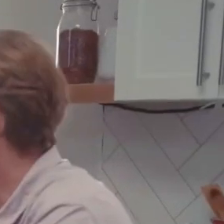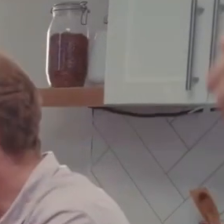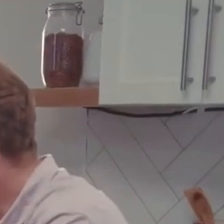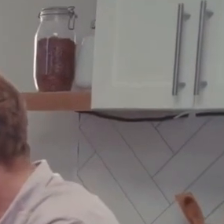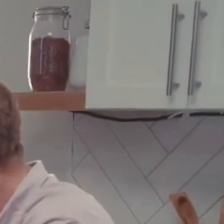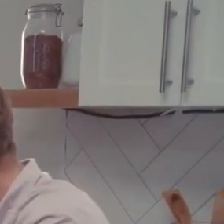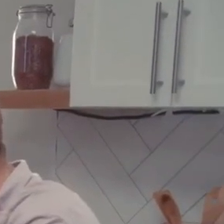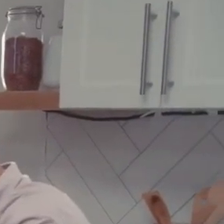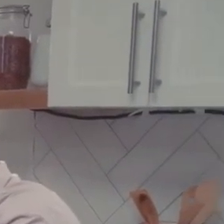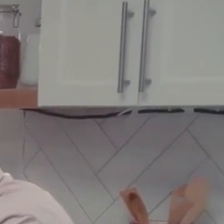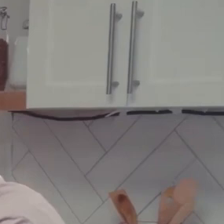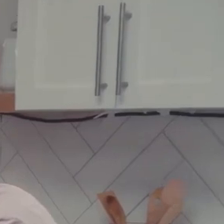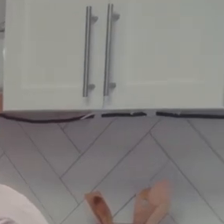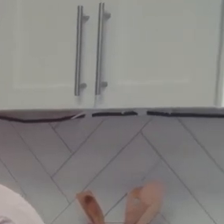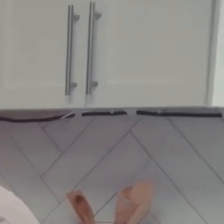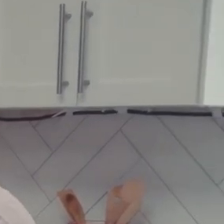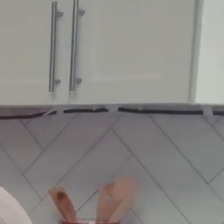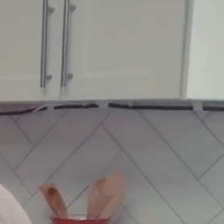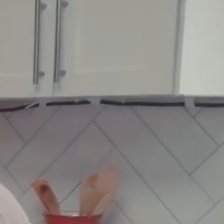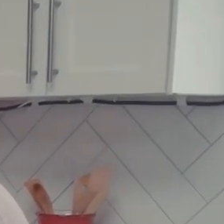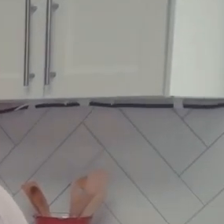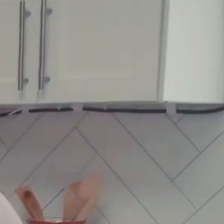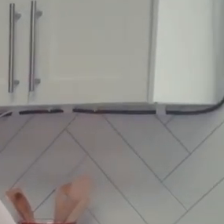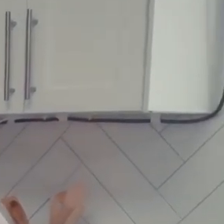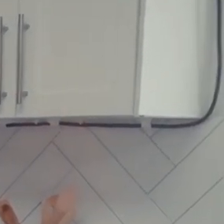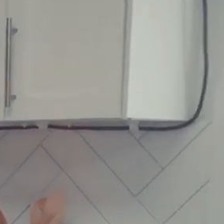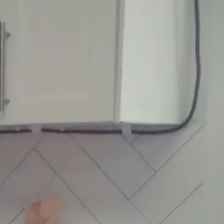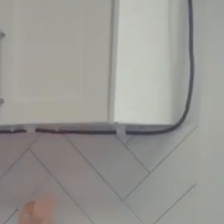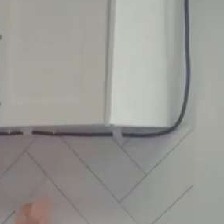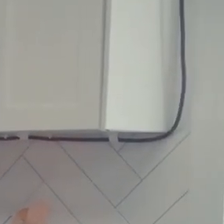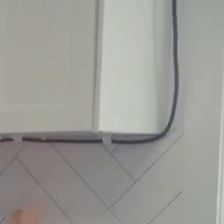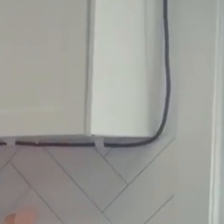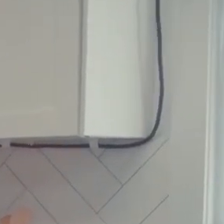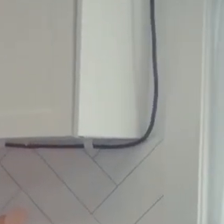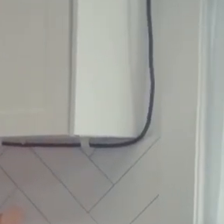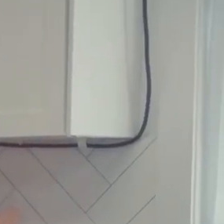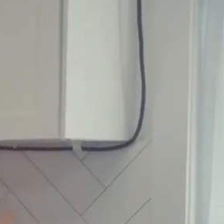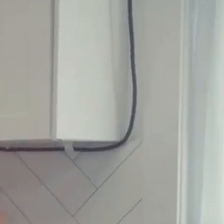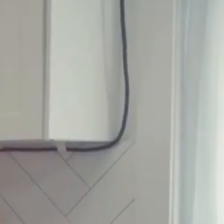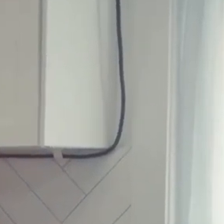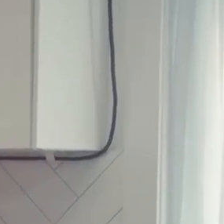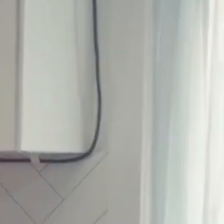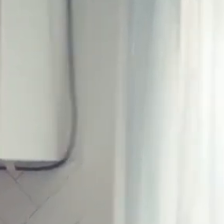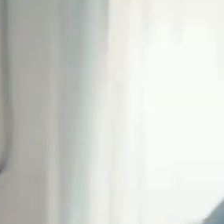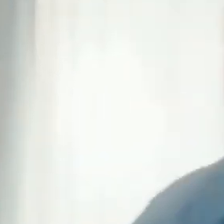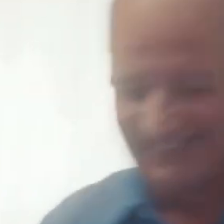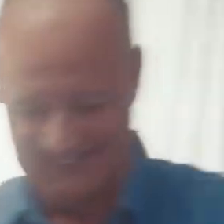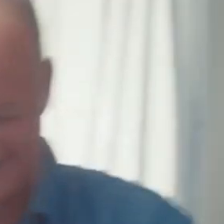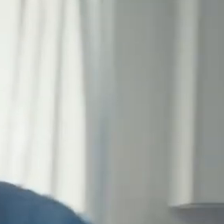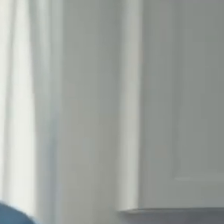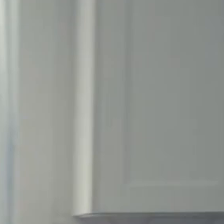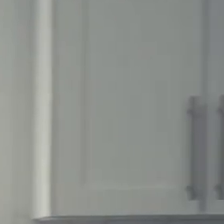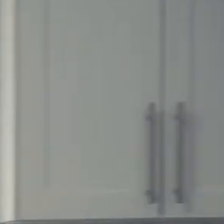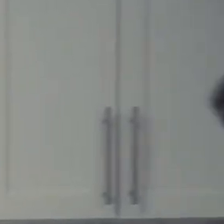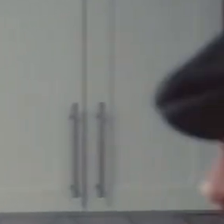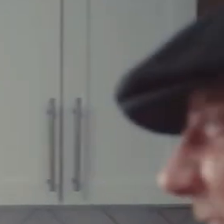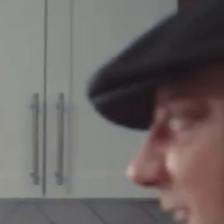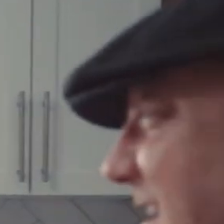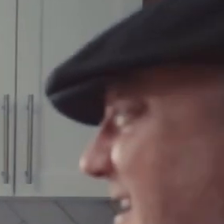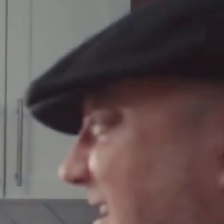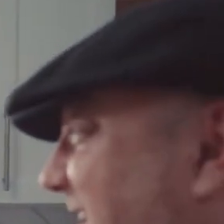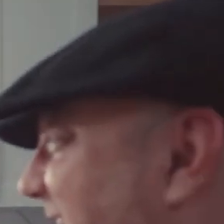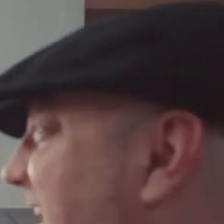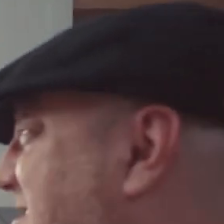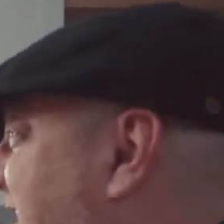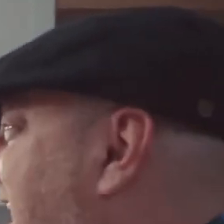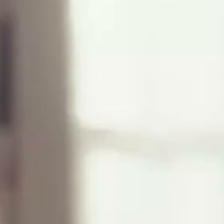Frick and frack. Frick and frack. How about that? Can you say that in